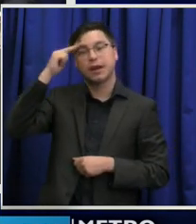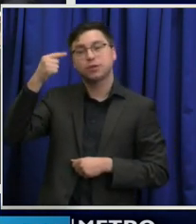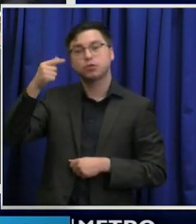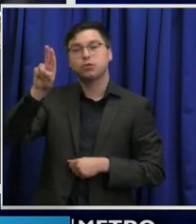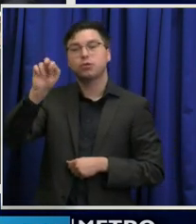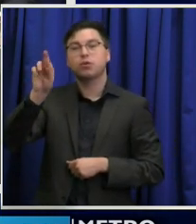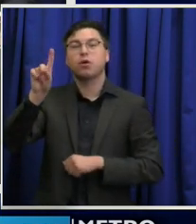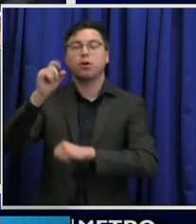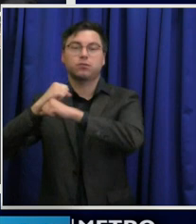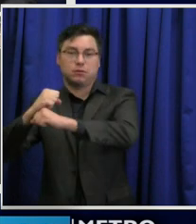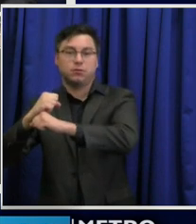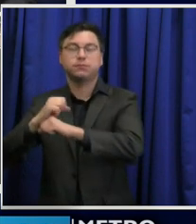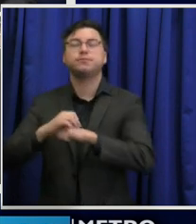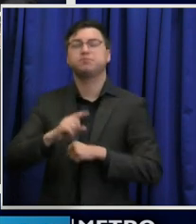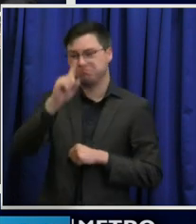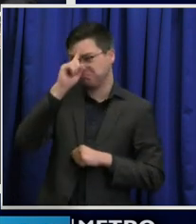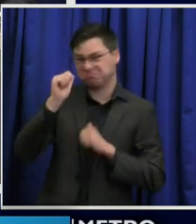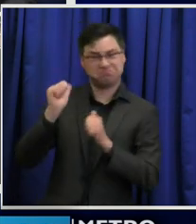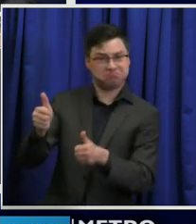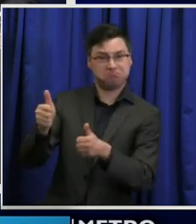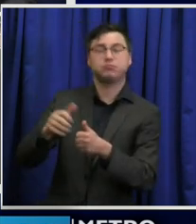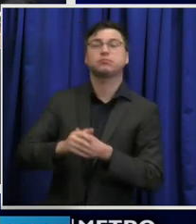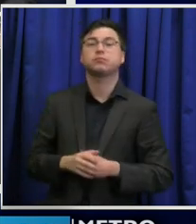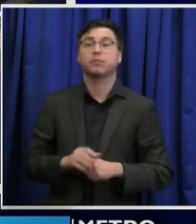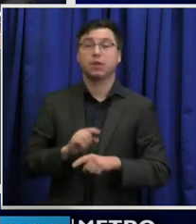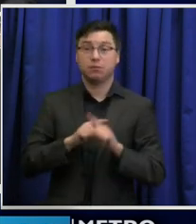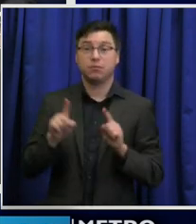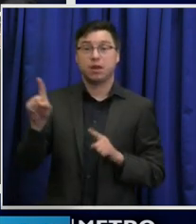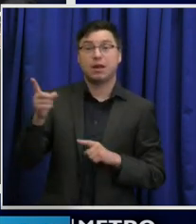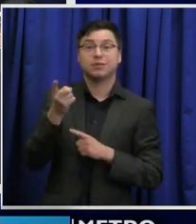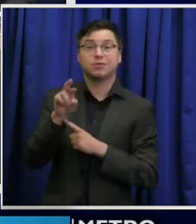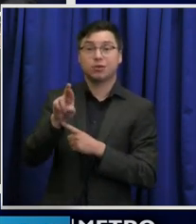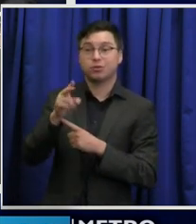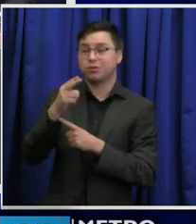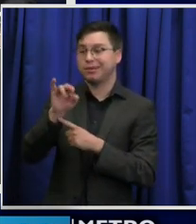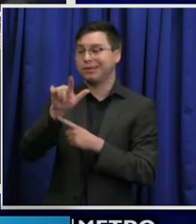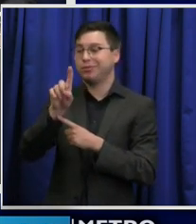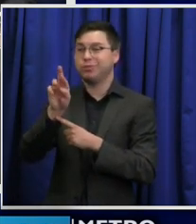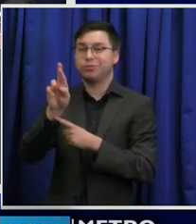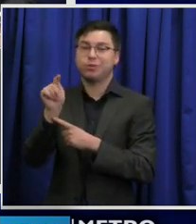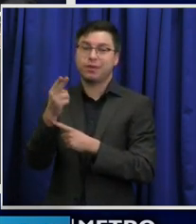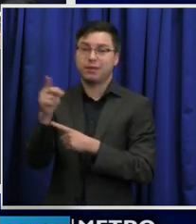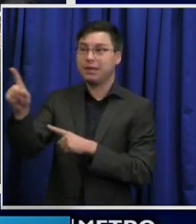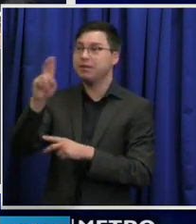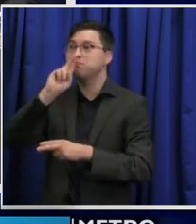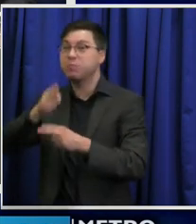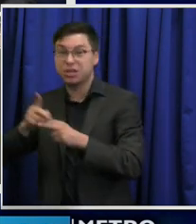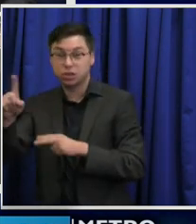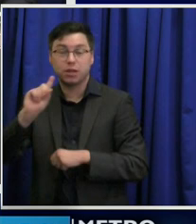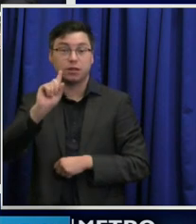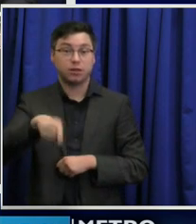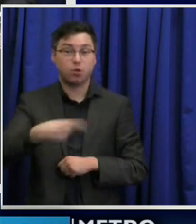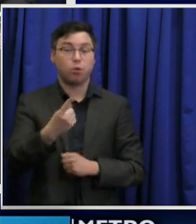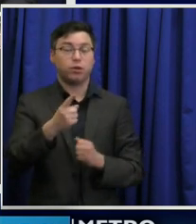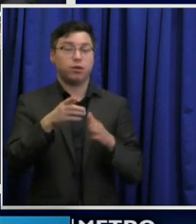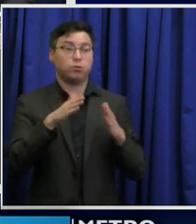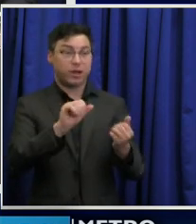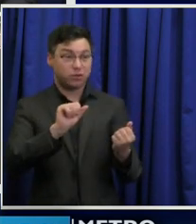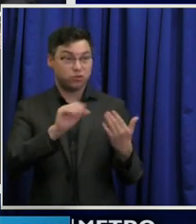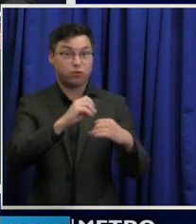But as, as one of the lines that Dr. Hildred's of all people said early on in this pandemic, that stuck with me is the only way to fight invisible,